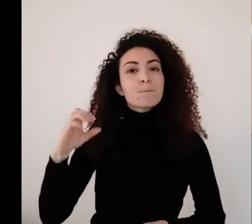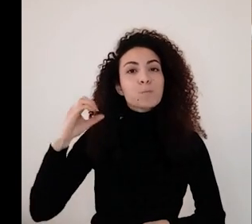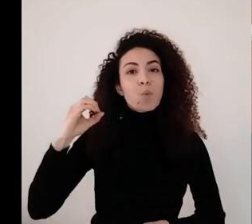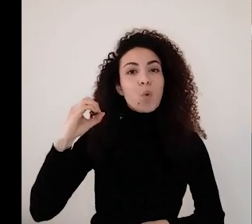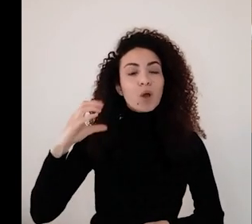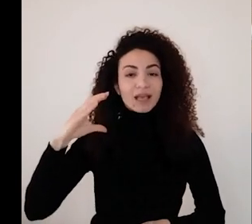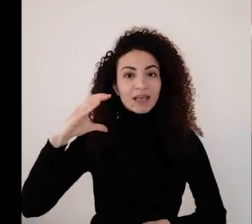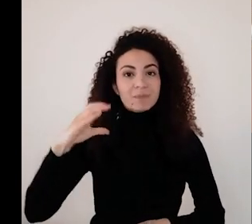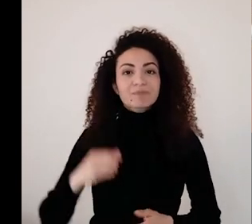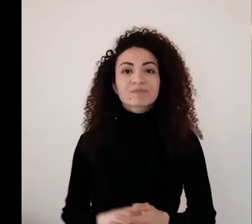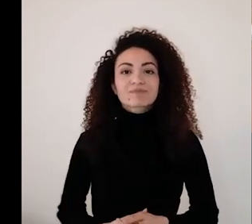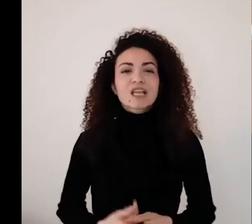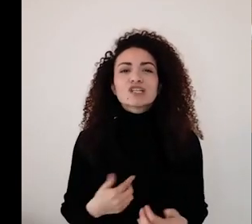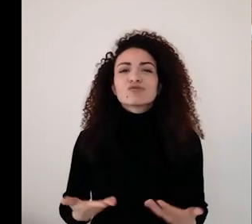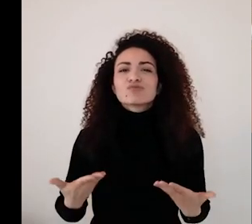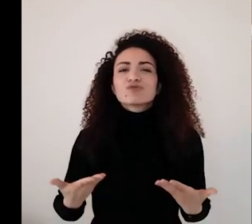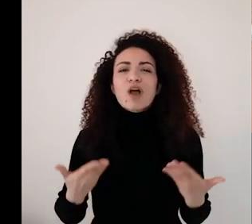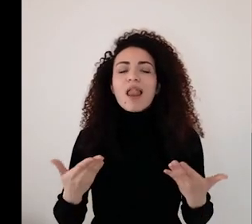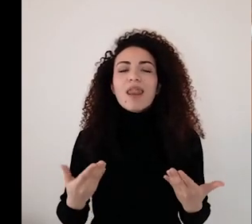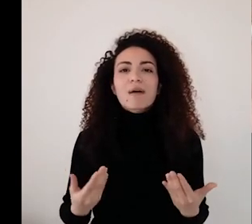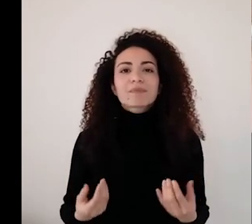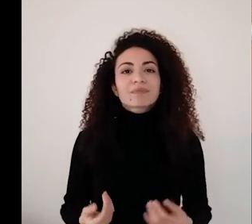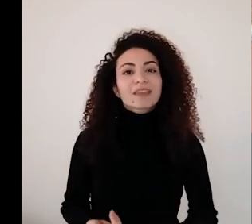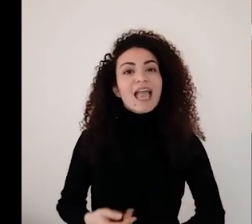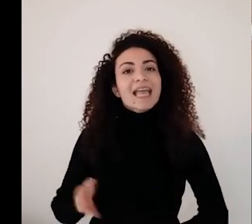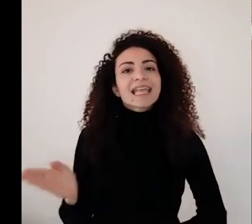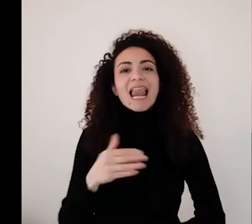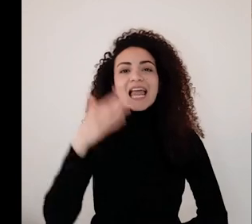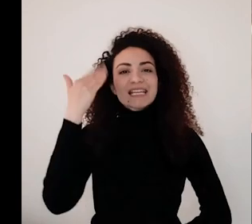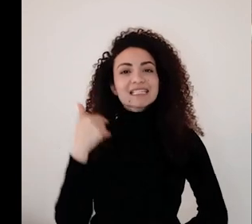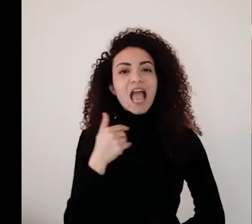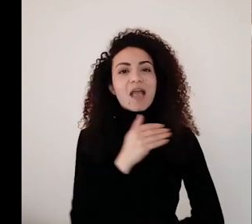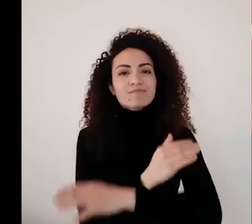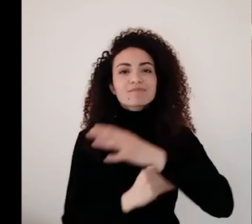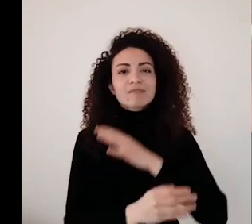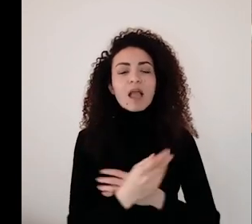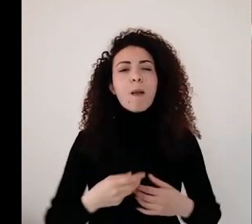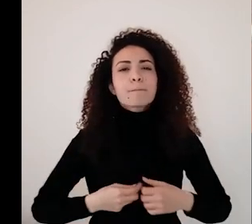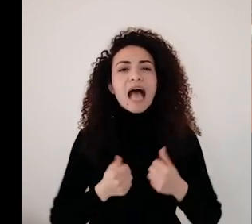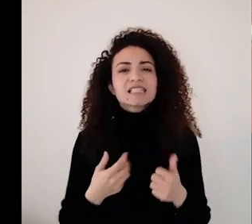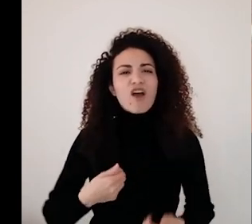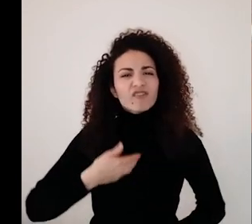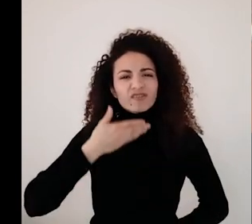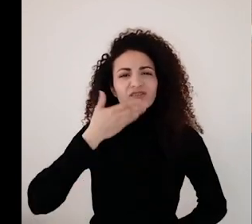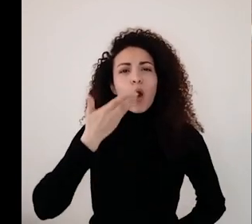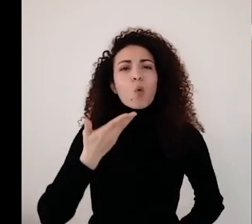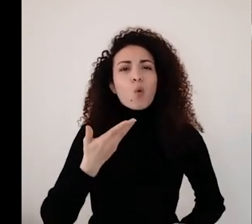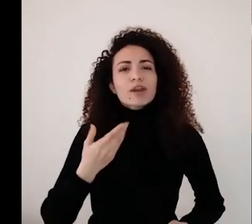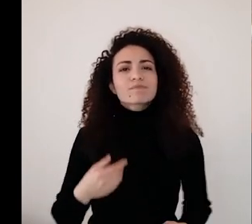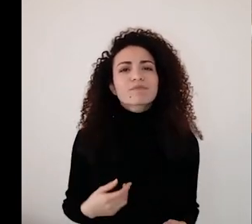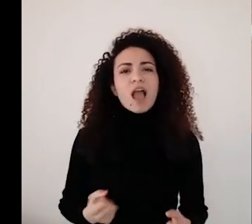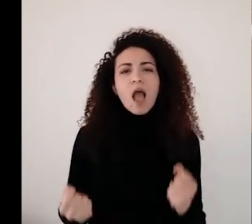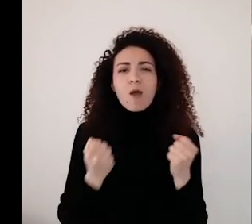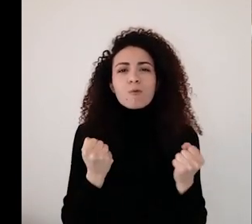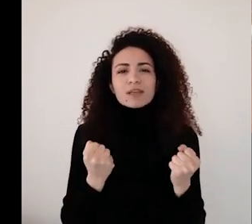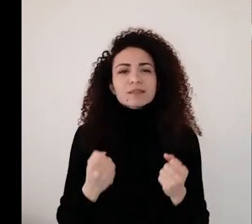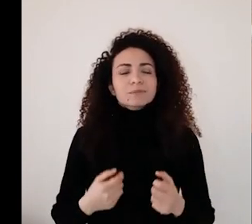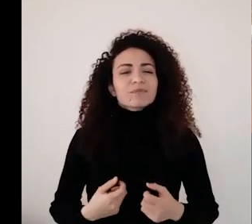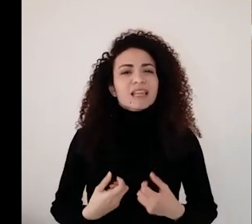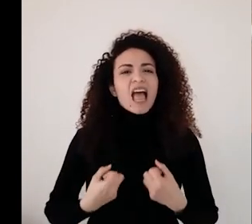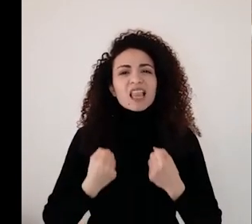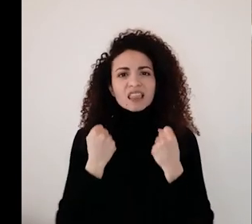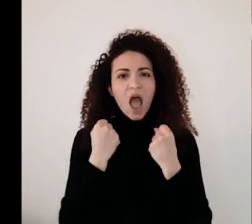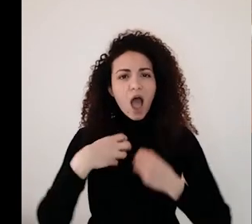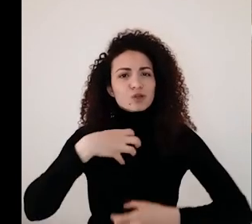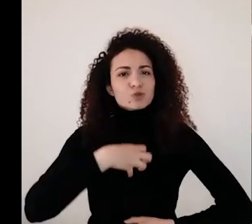we hope that all disabled women will feel loud, proud and passionate in everything that we all